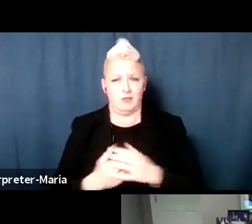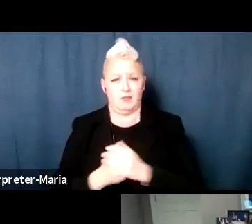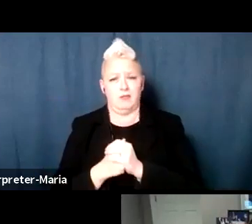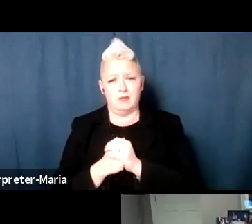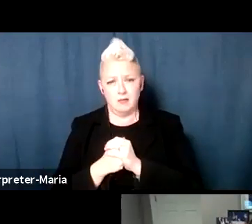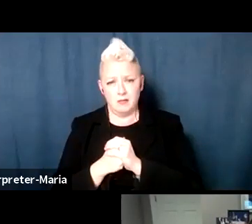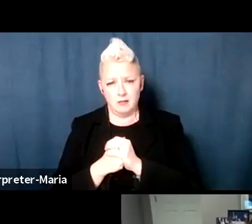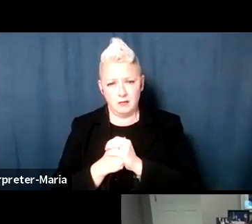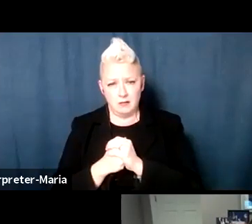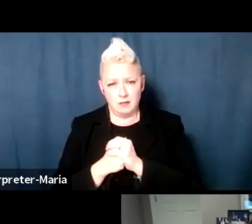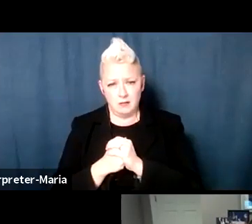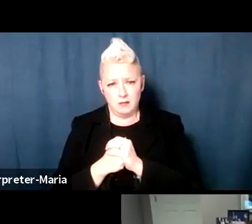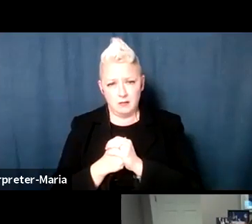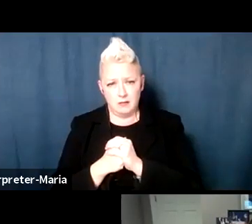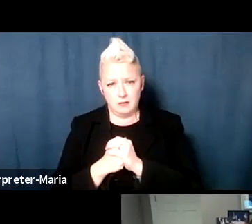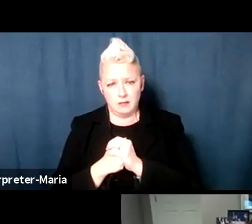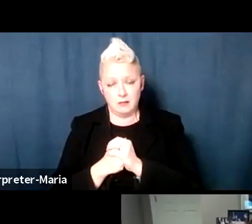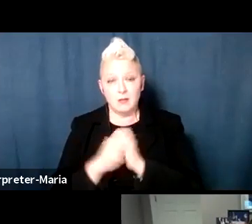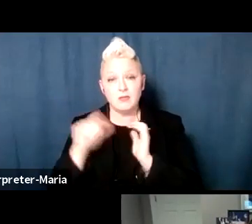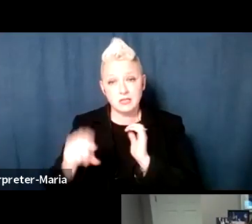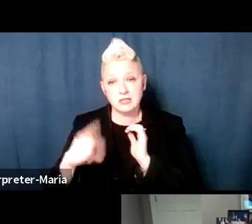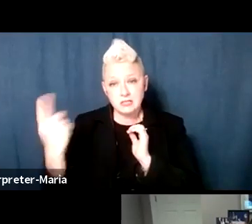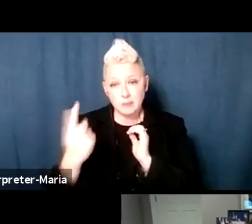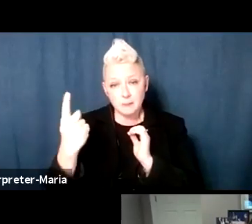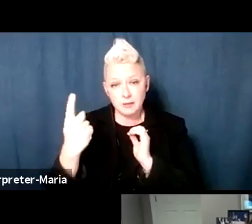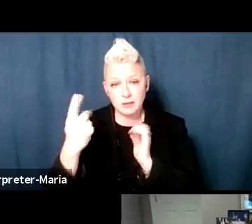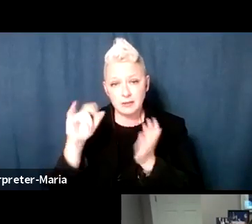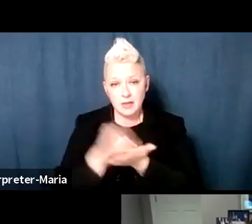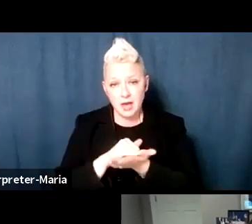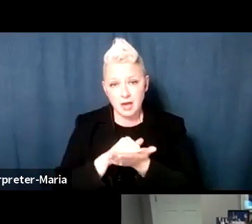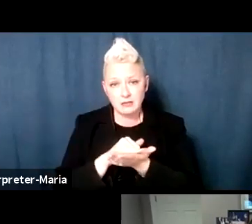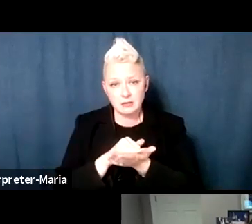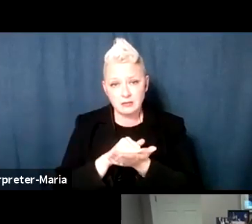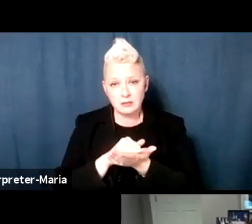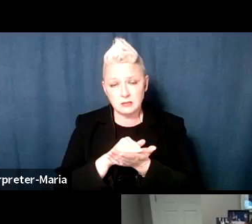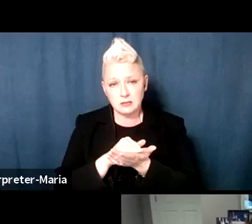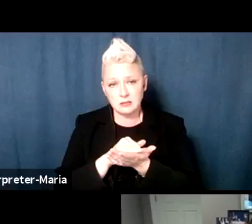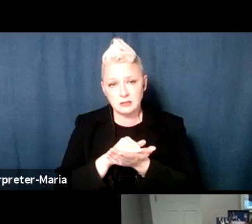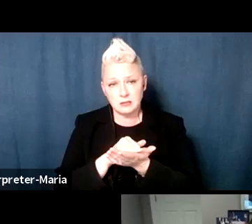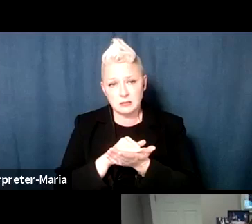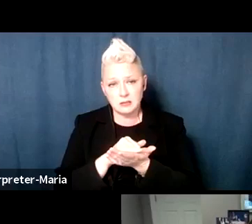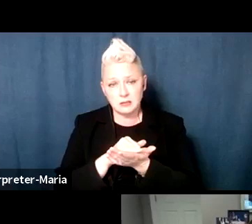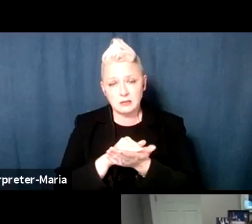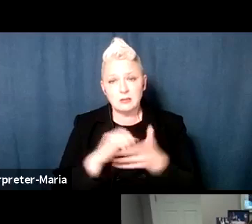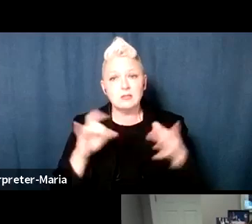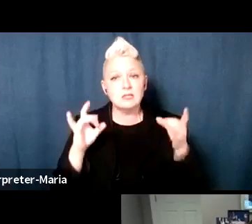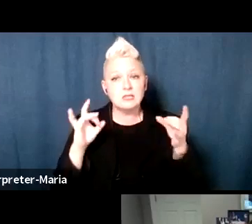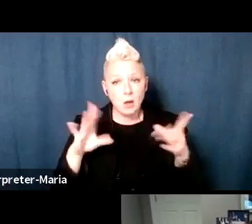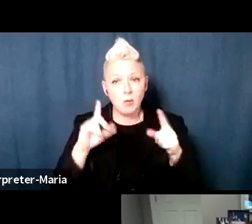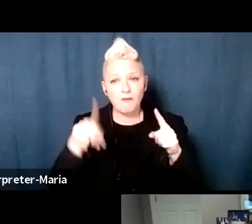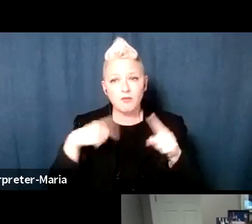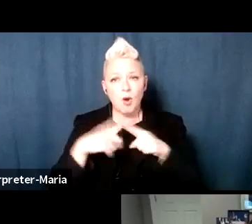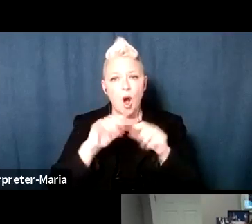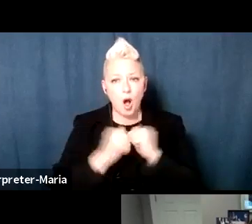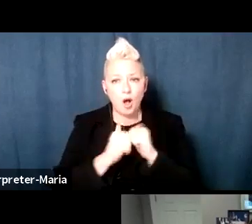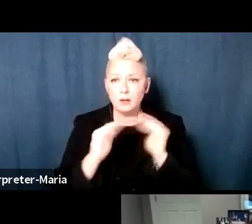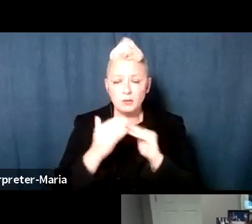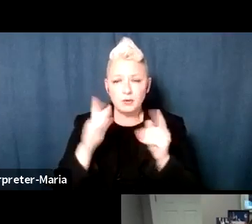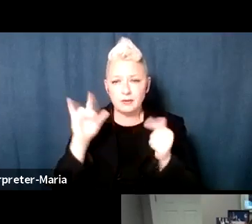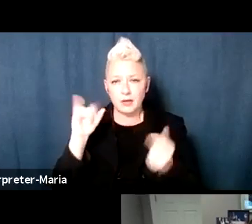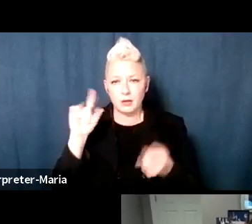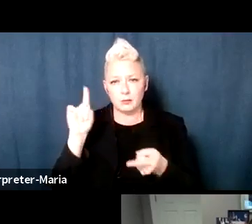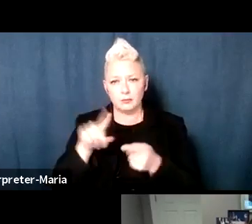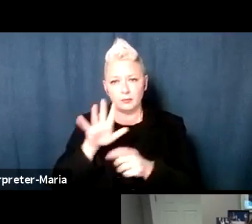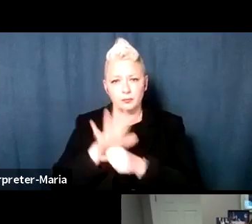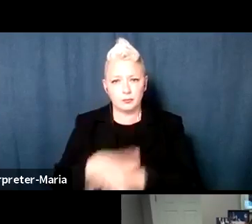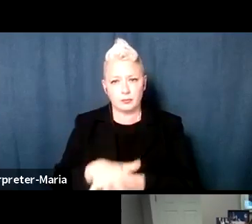this is something that is terrible for all marginalized communities. I mean,